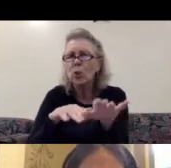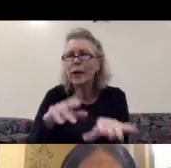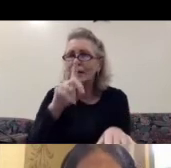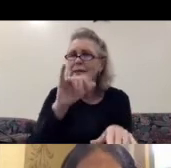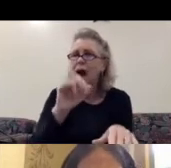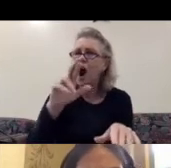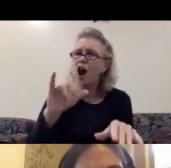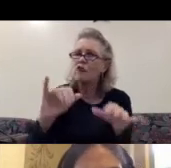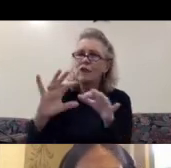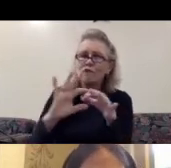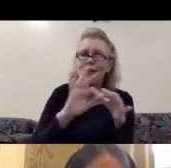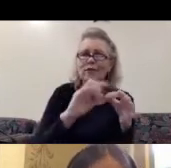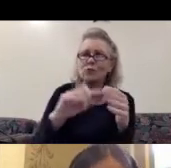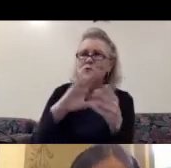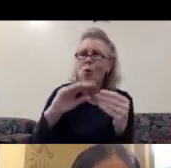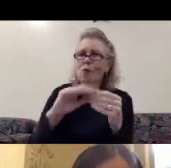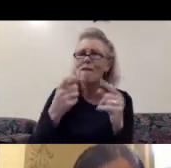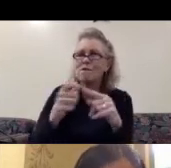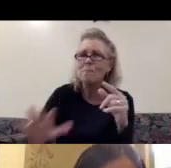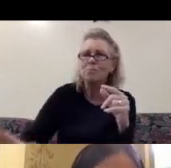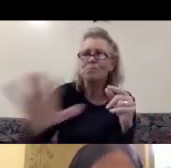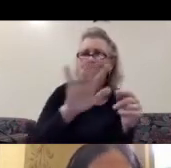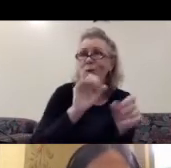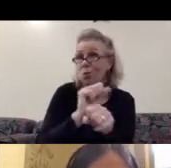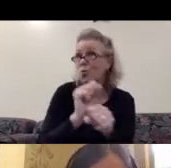to stories from the former workers. Next one, please.